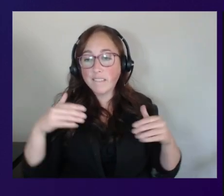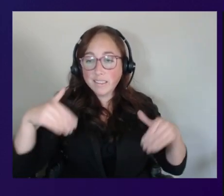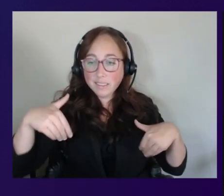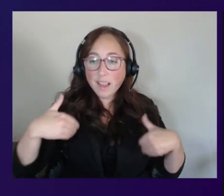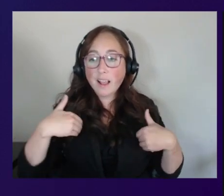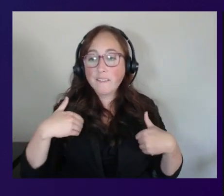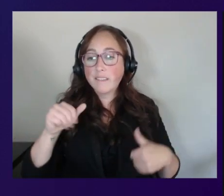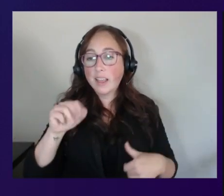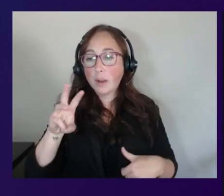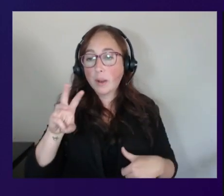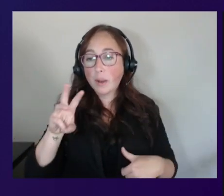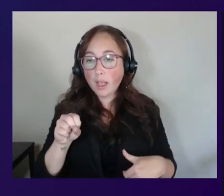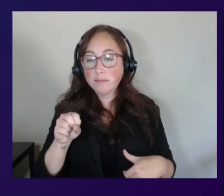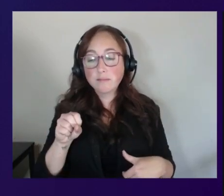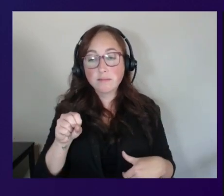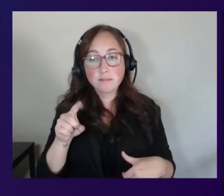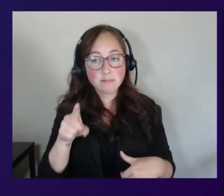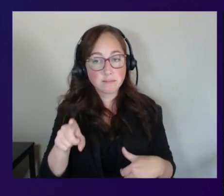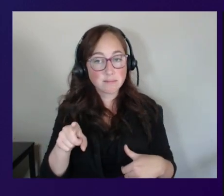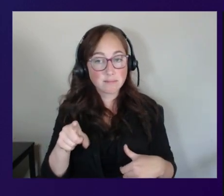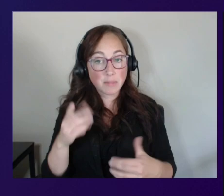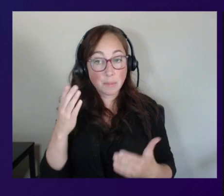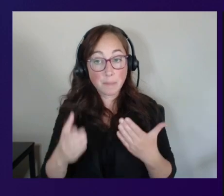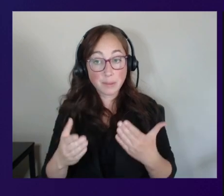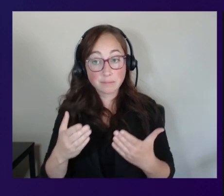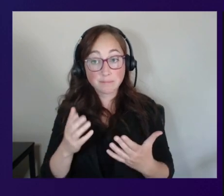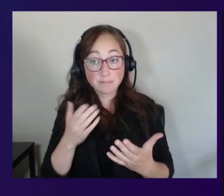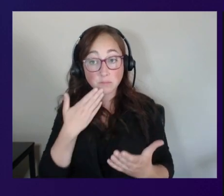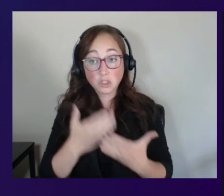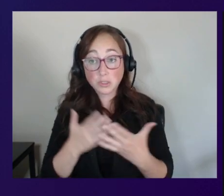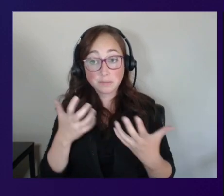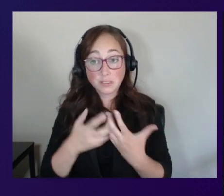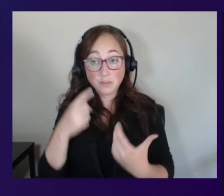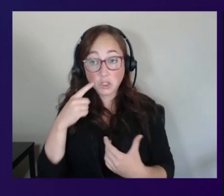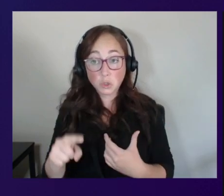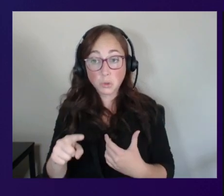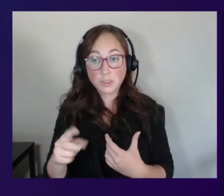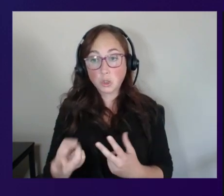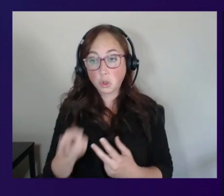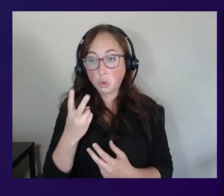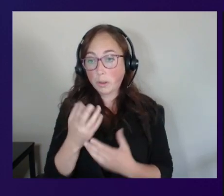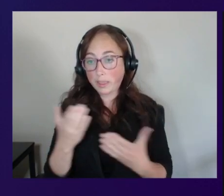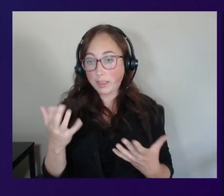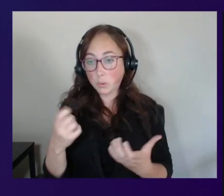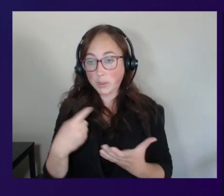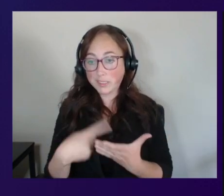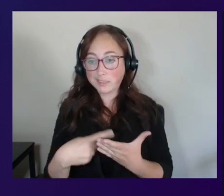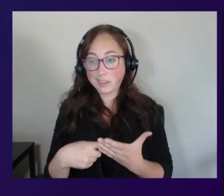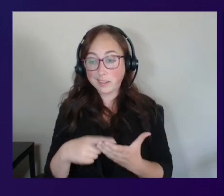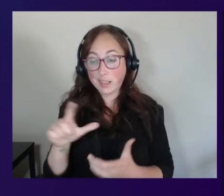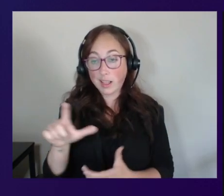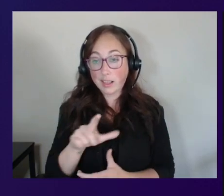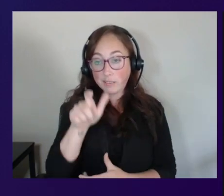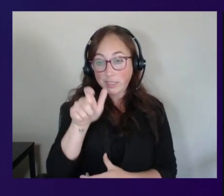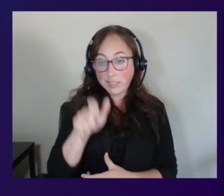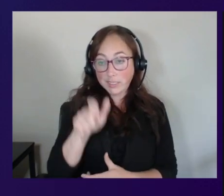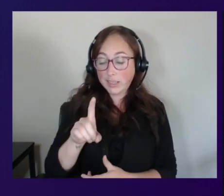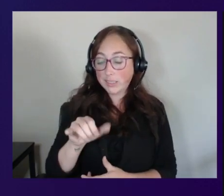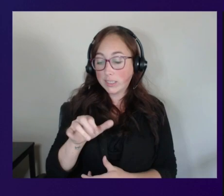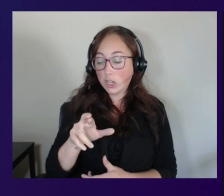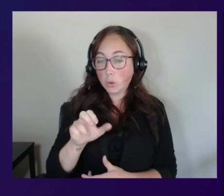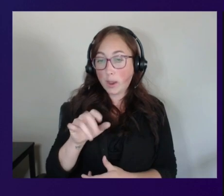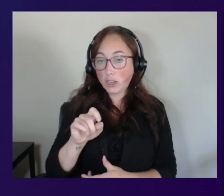deploy workspaces yet this might be new there's just two quick things i want to talk about here on the left hand side is the directories and the